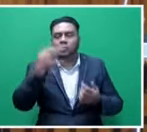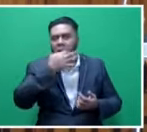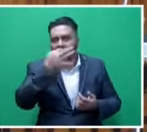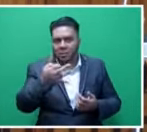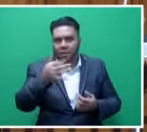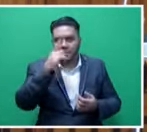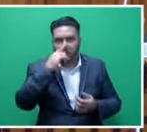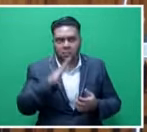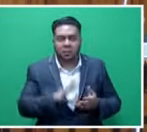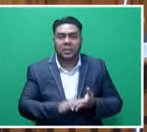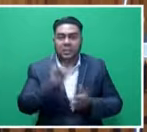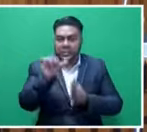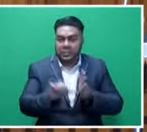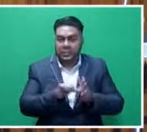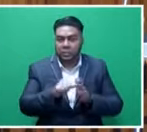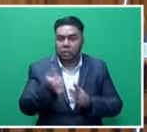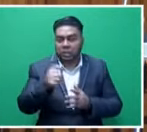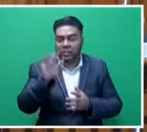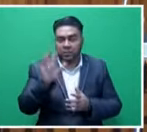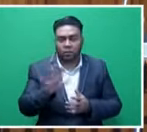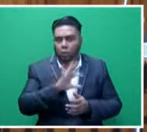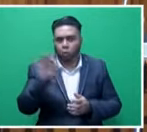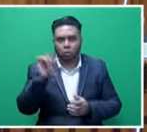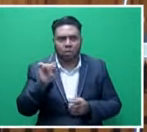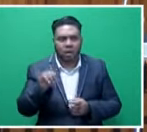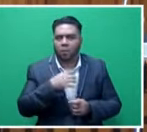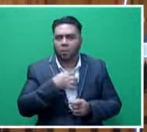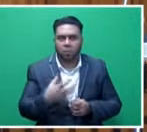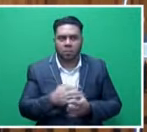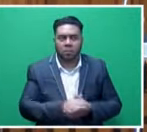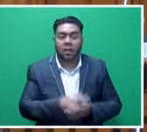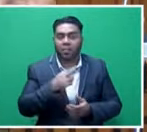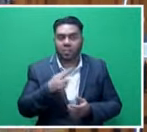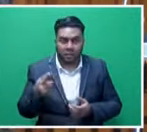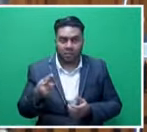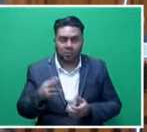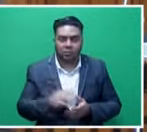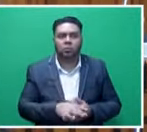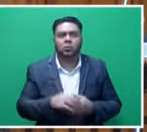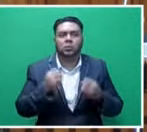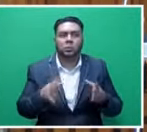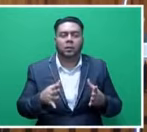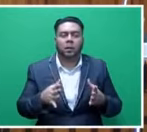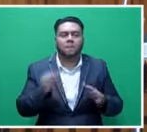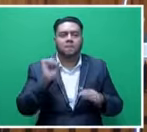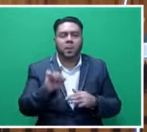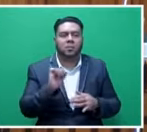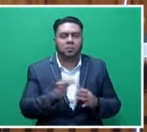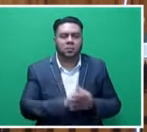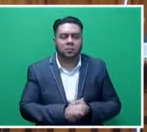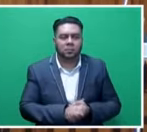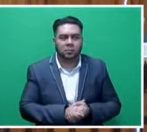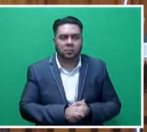carry people over the age of 65 for free. They said, no, we're not going to do that anymore. And then we started the bus fare subsidy for all the pensioners.